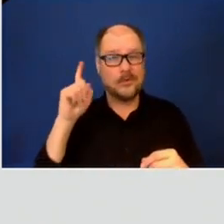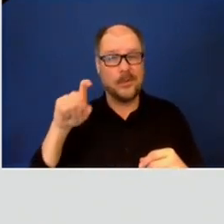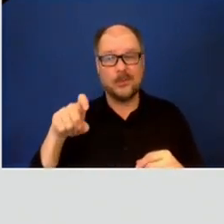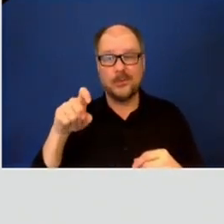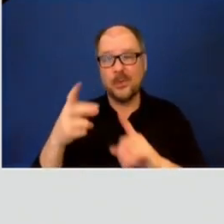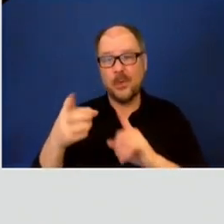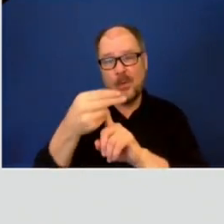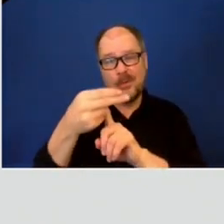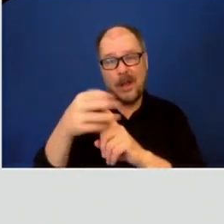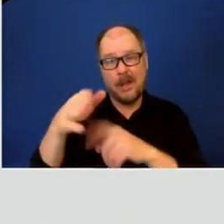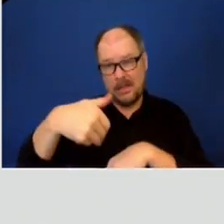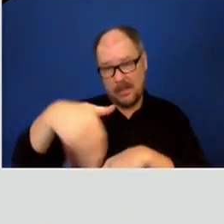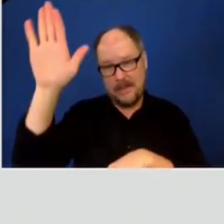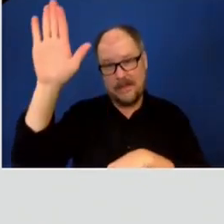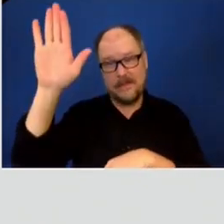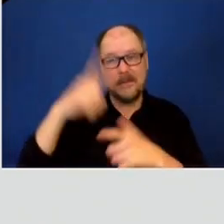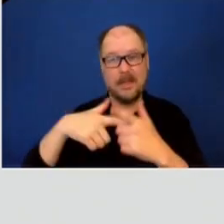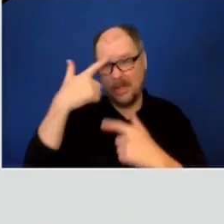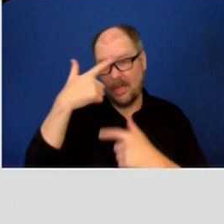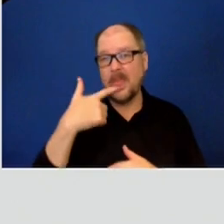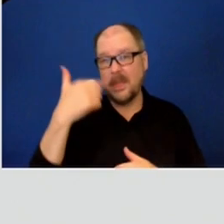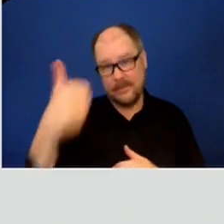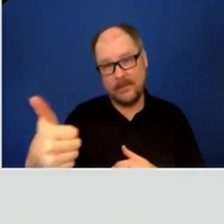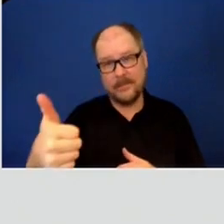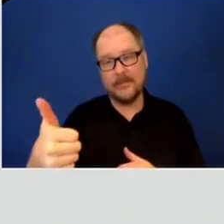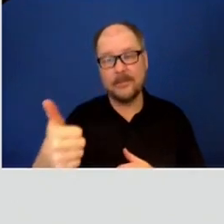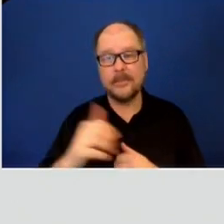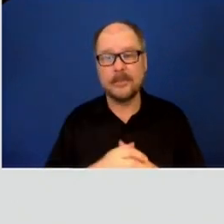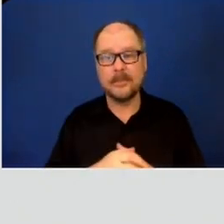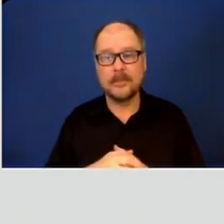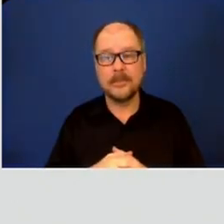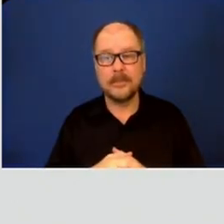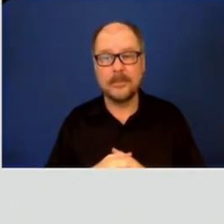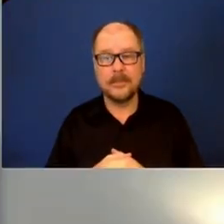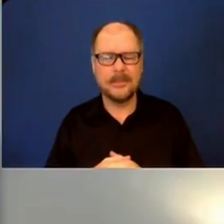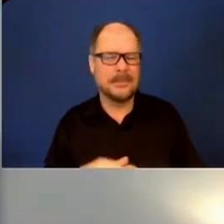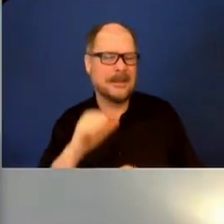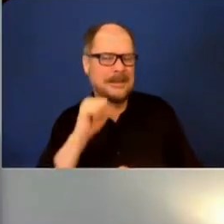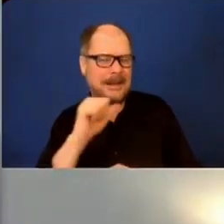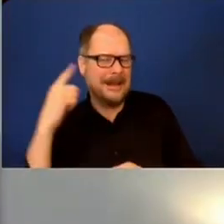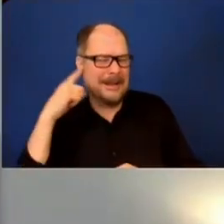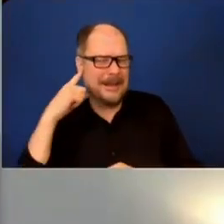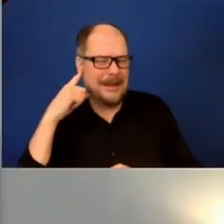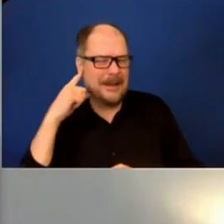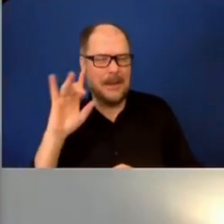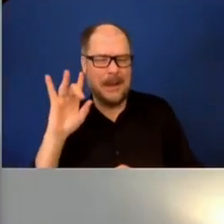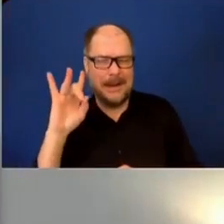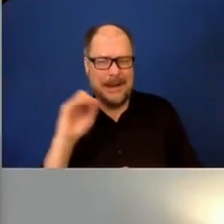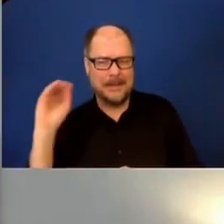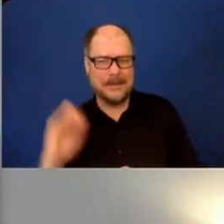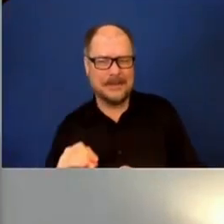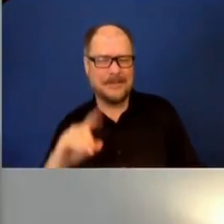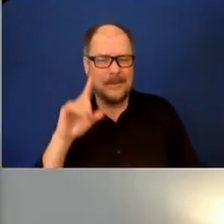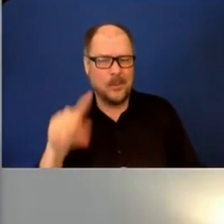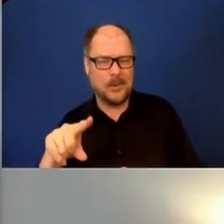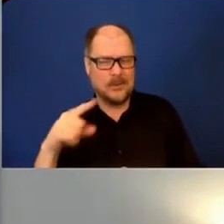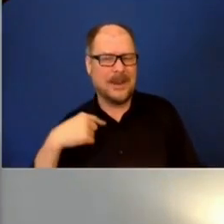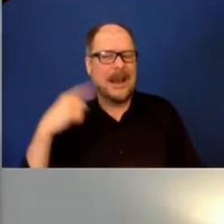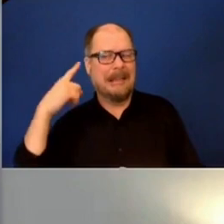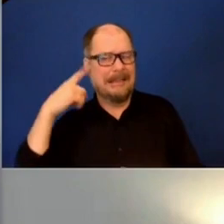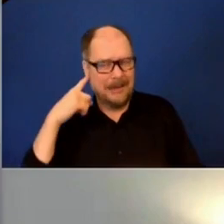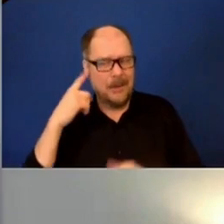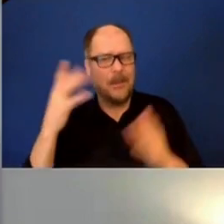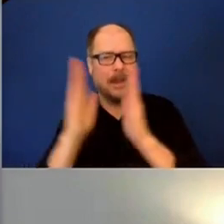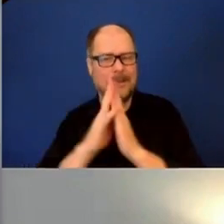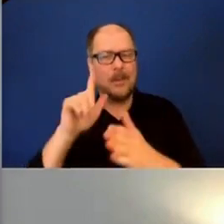where do you guys see this going? Thanks. So I didn't hear probably 80% of your question, but I'm thinking, I think you're asking me about